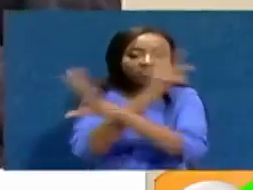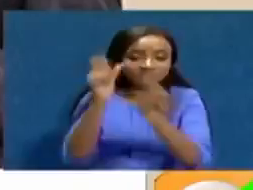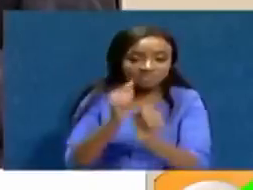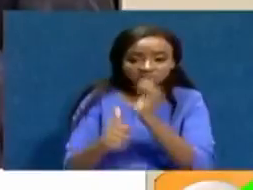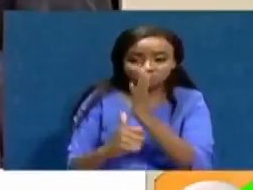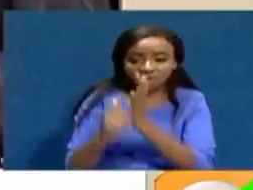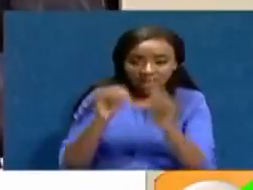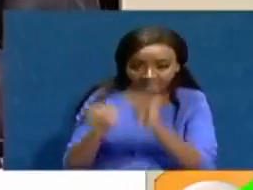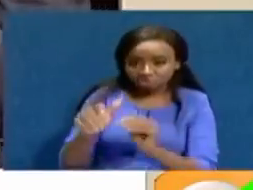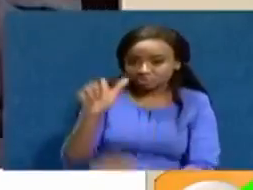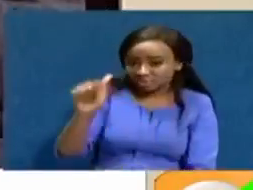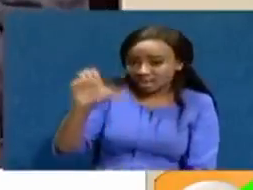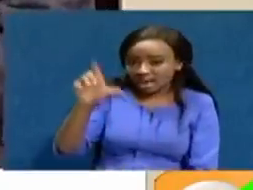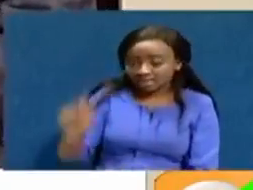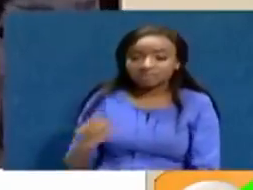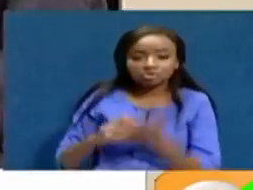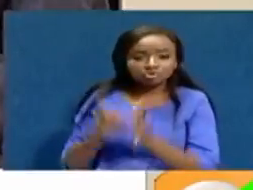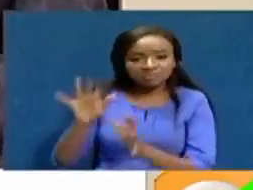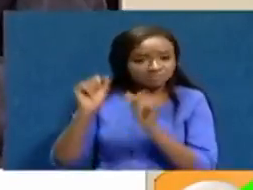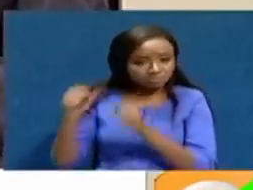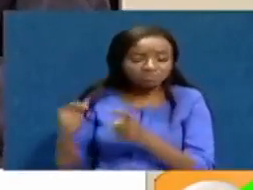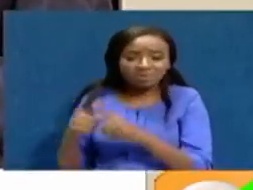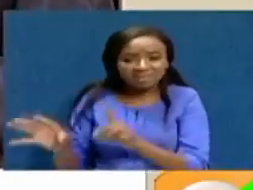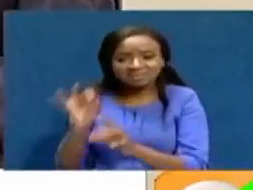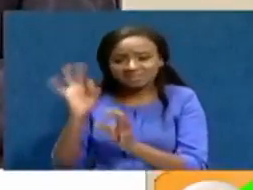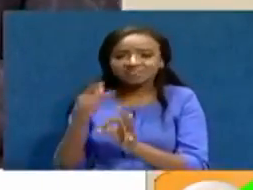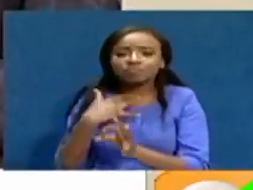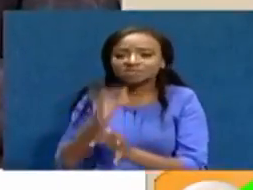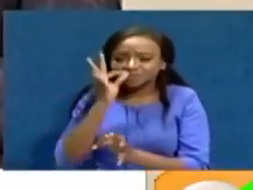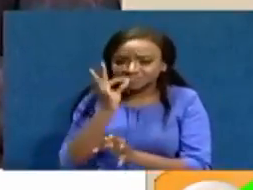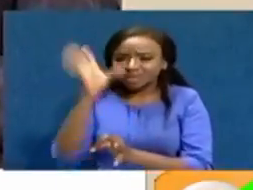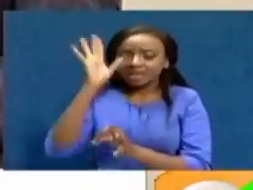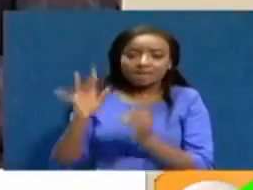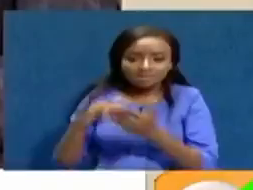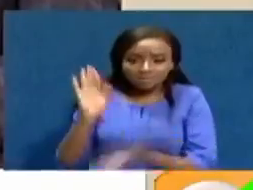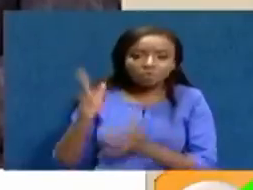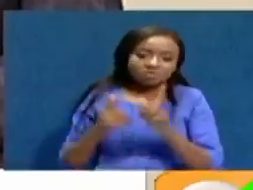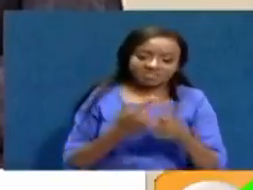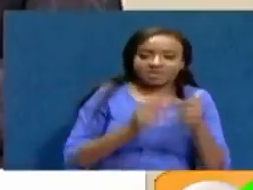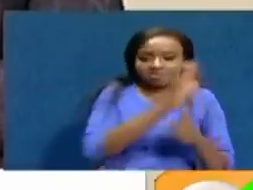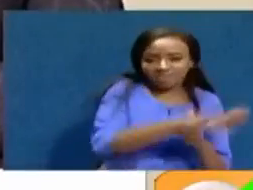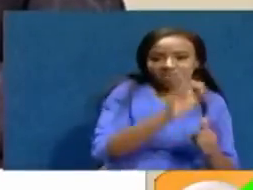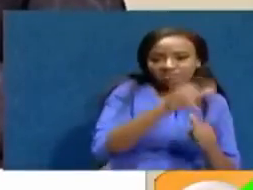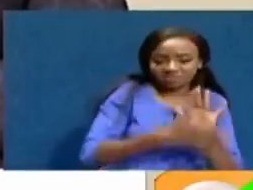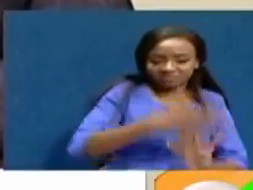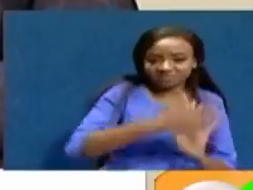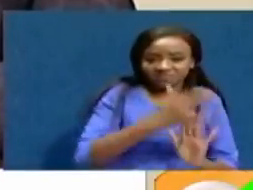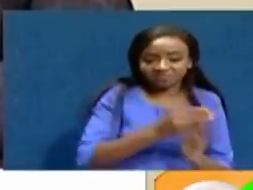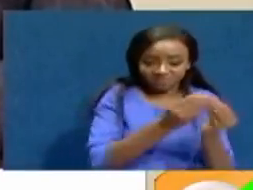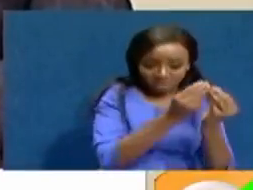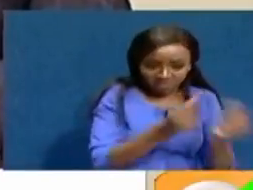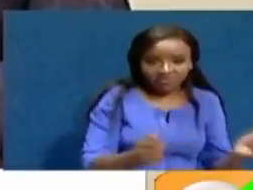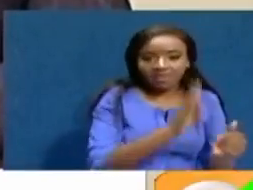possible, but I'd rather to make it neater, we parliament to first track the referendum bill so that we have a standalone